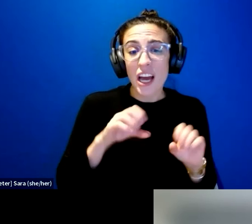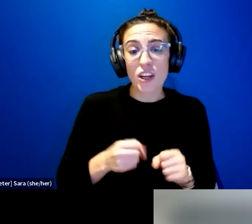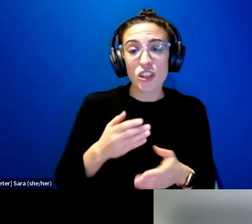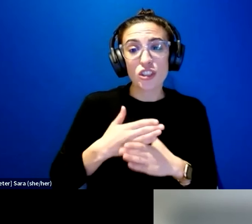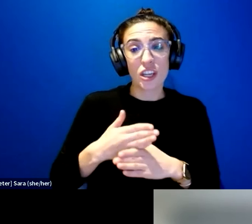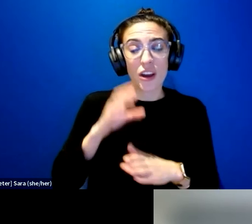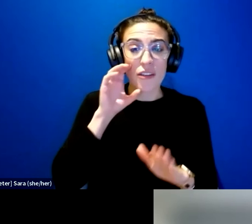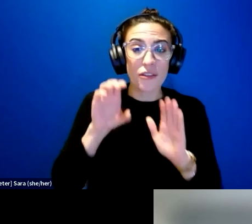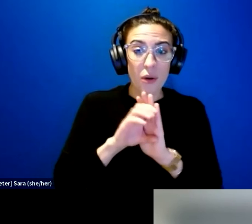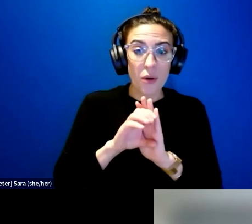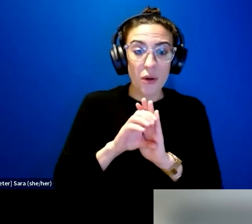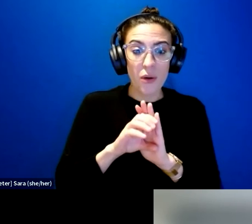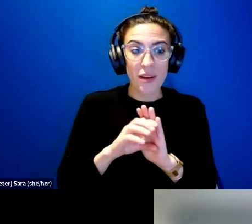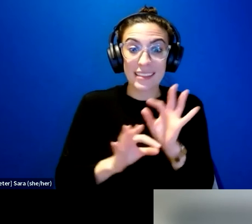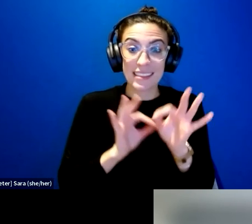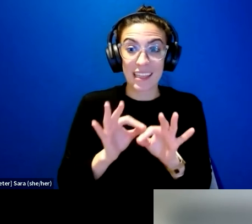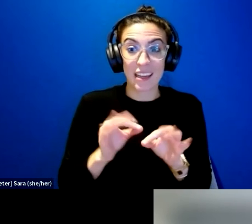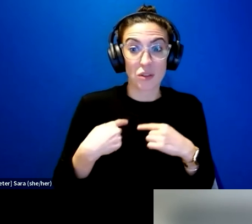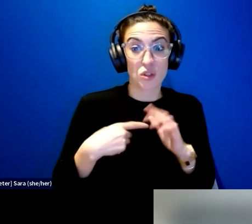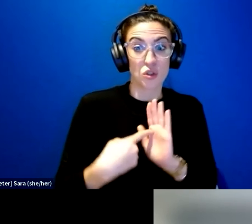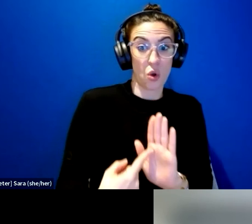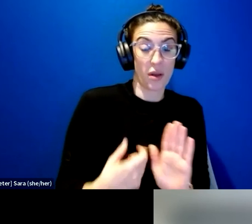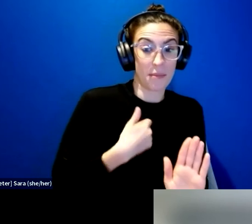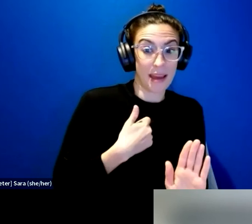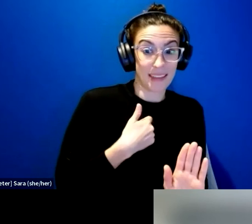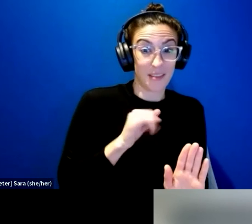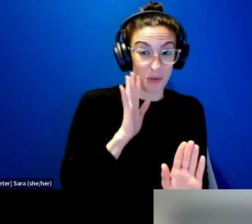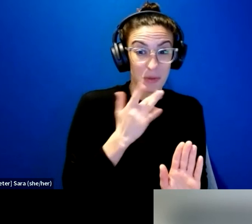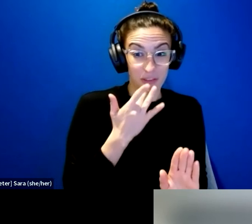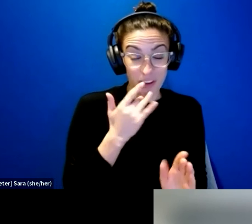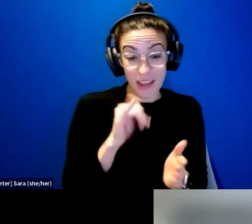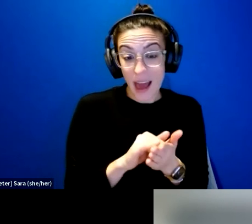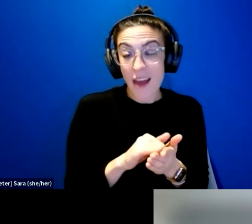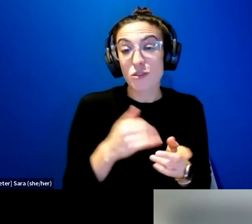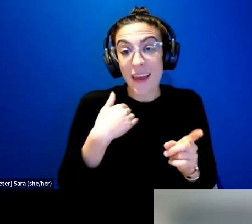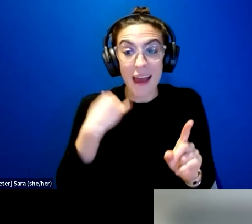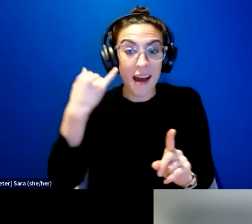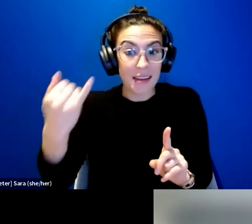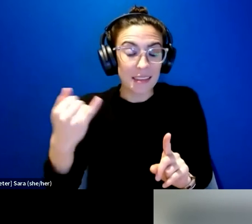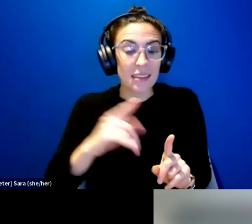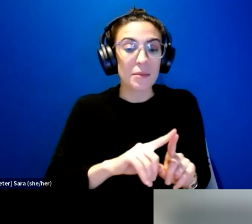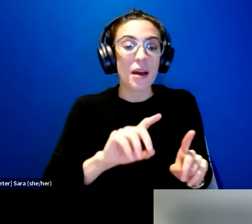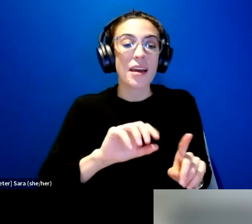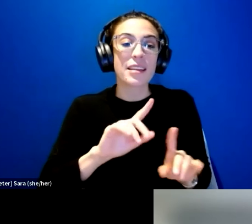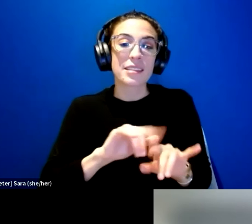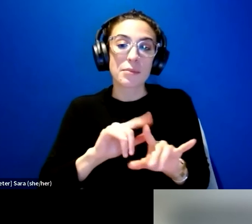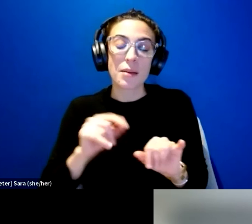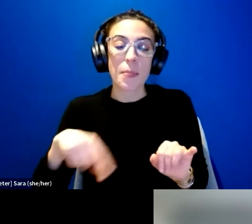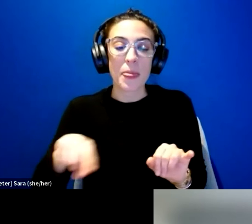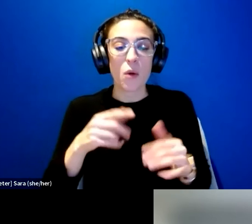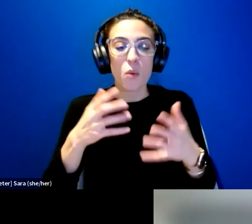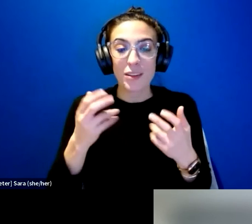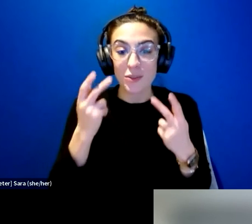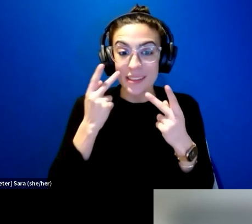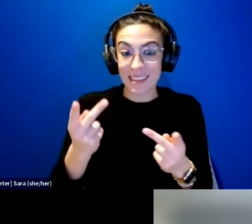instead of showing myself. I prefer that. But they, on the other hand, wanted to see the video feed of the